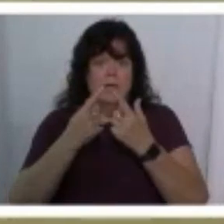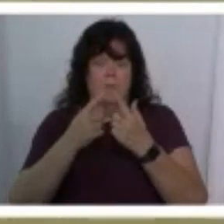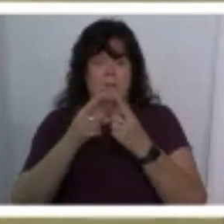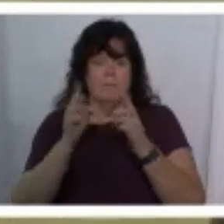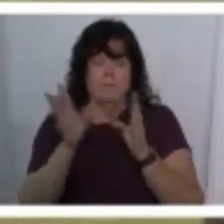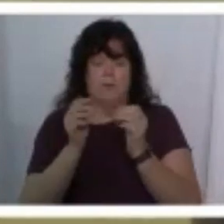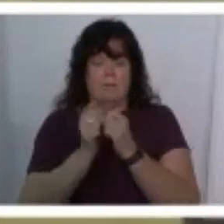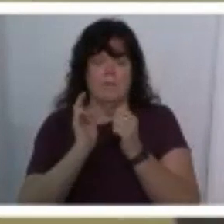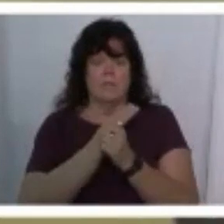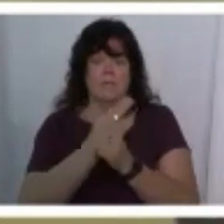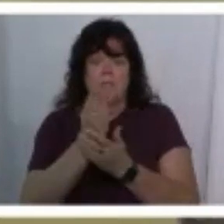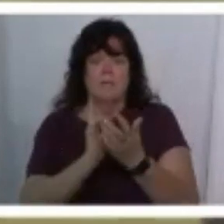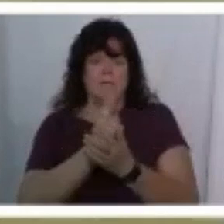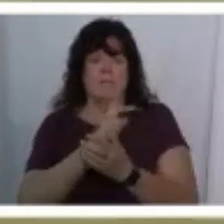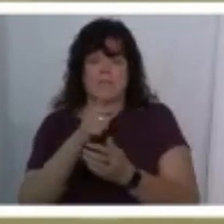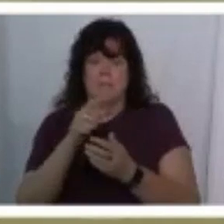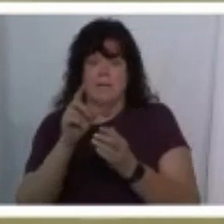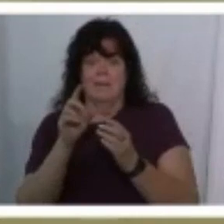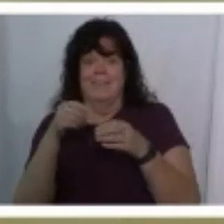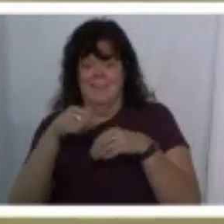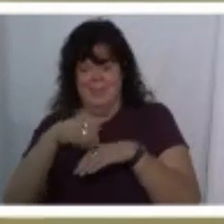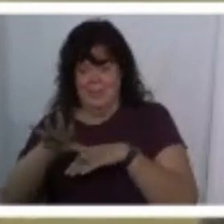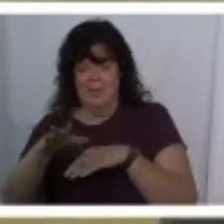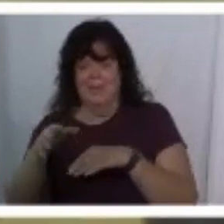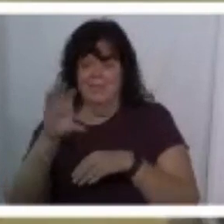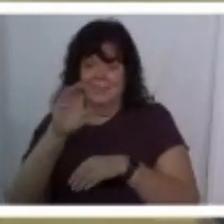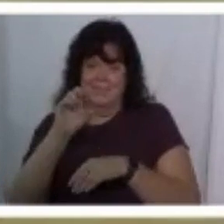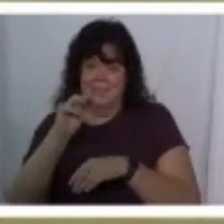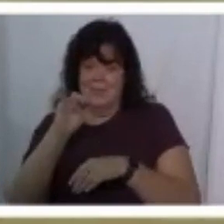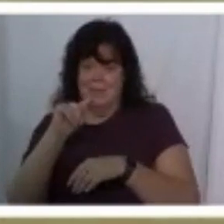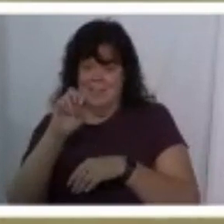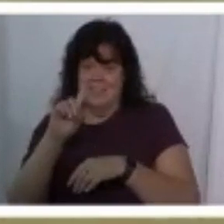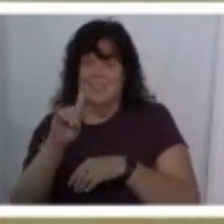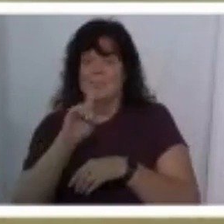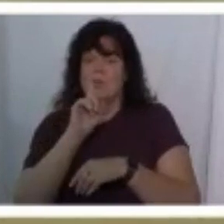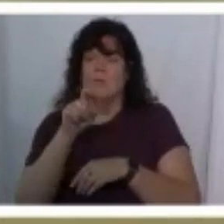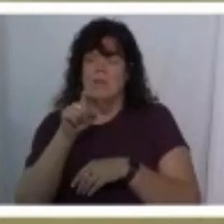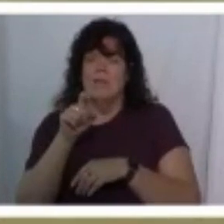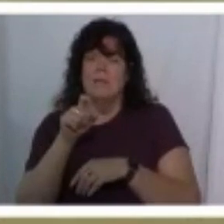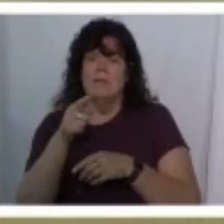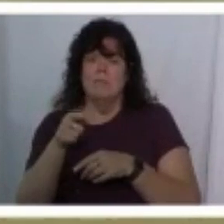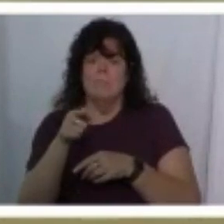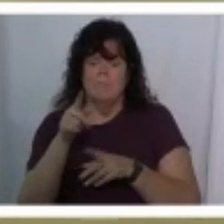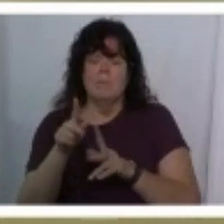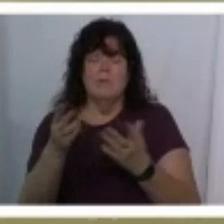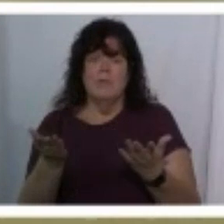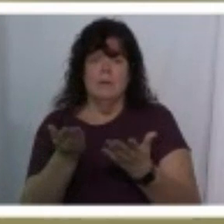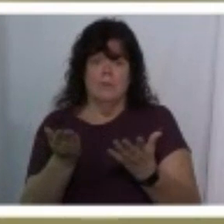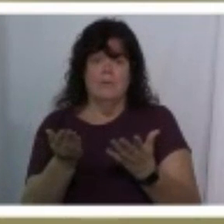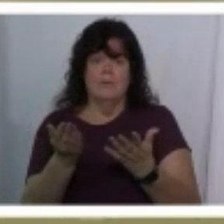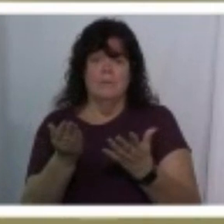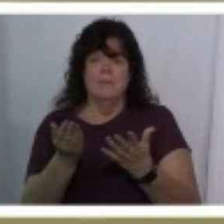and then some of us like me should be committed but but really and truly we need to expand and that's what we're that's what our effort